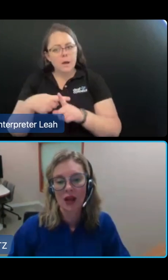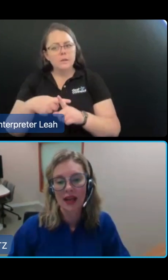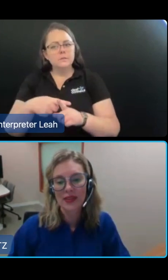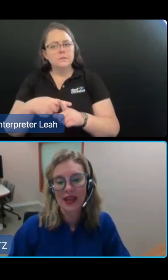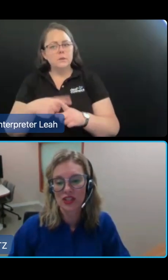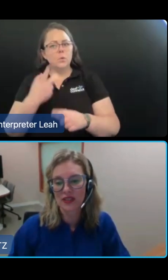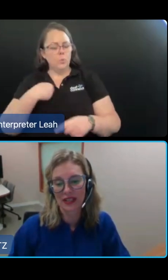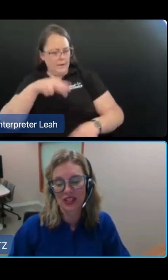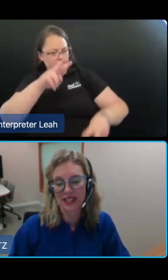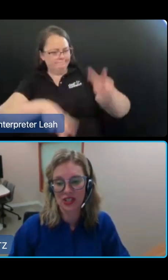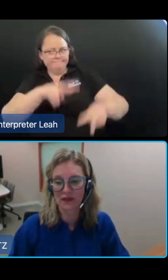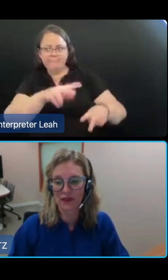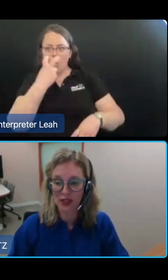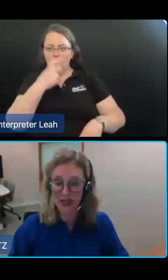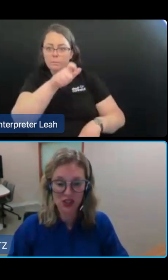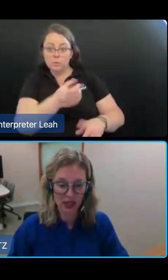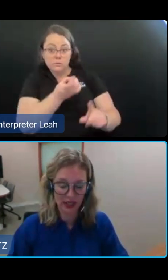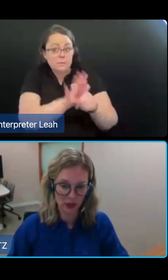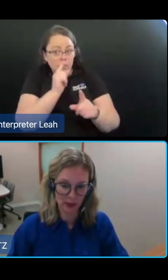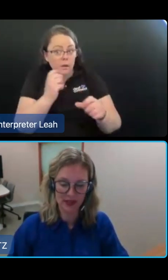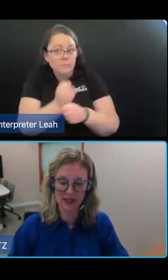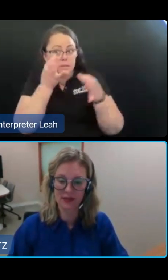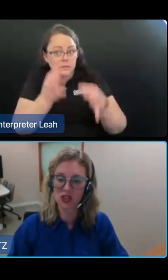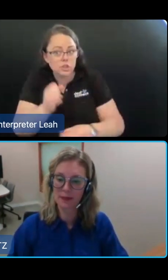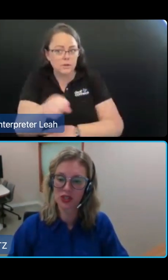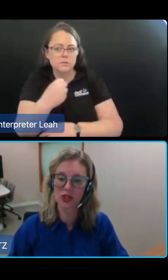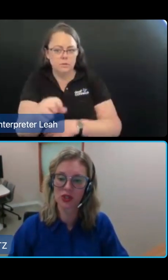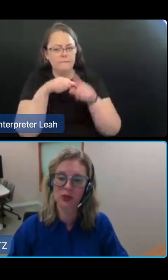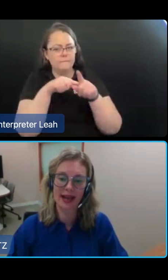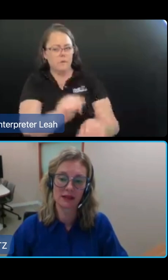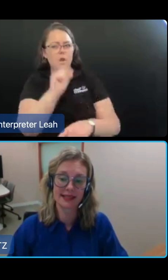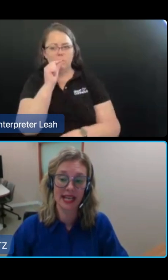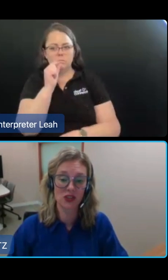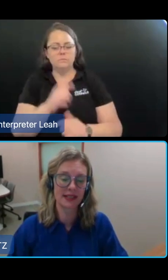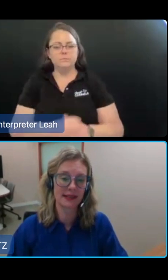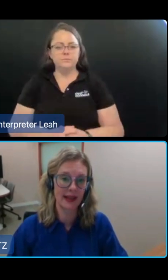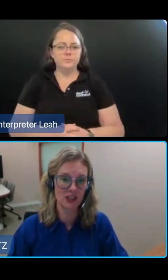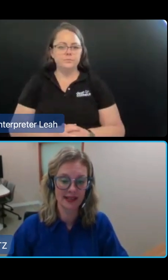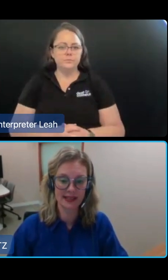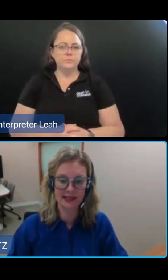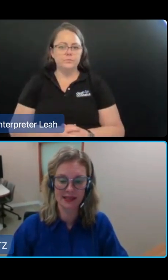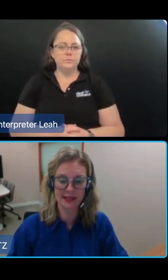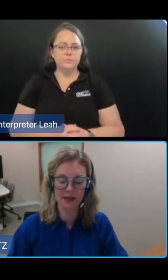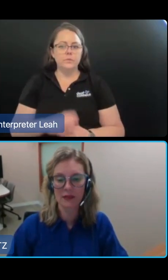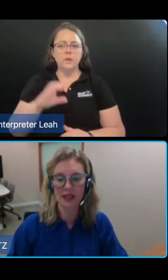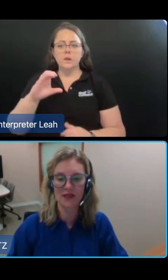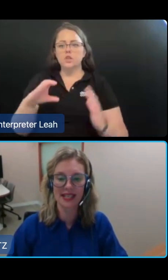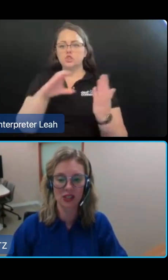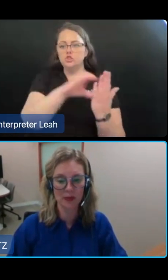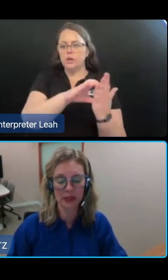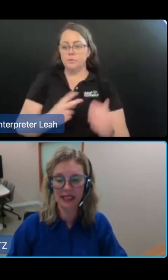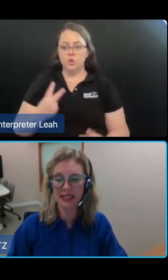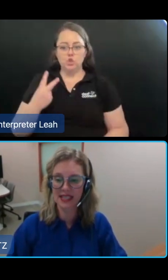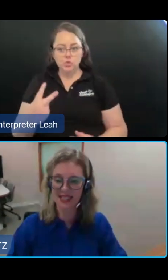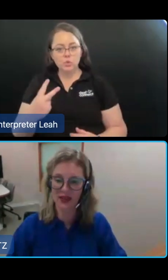In line with our vision of legislation that follows the journey of an older person, Chapter 2 outlines entry into the aged care system. It covers